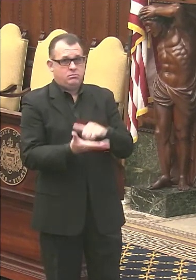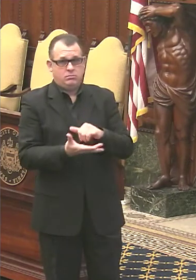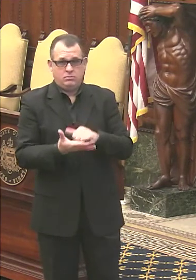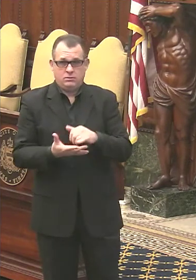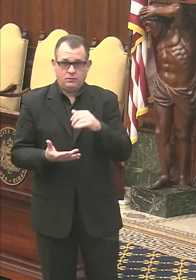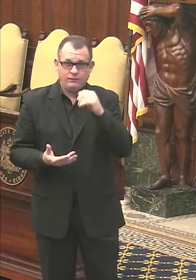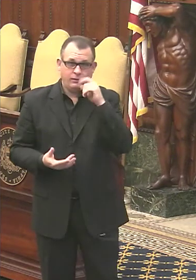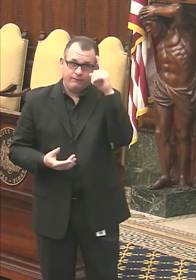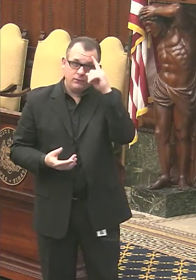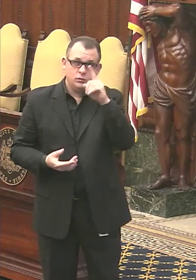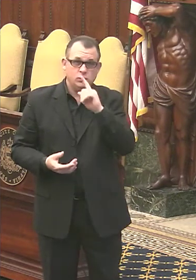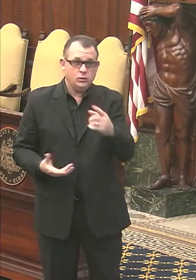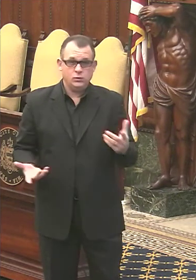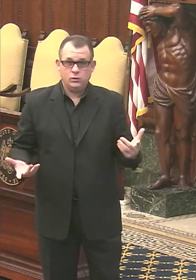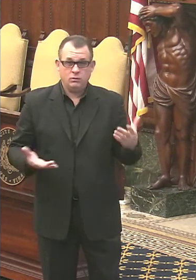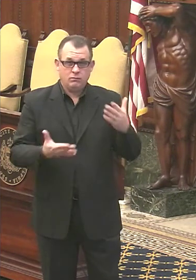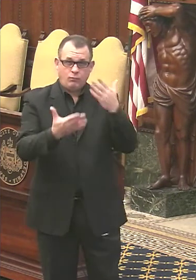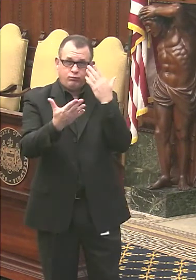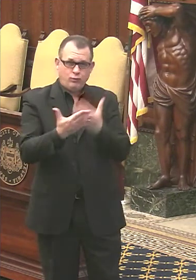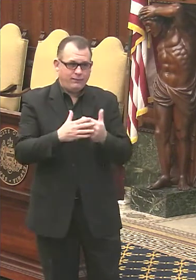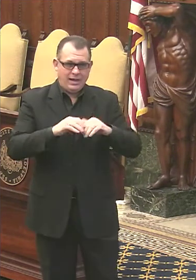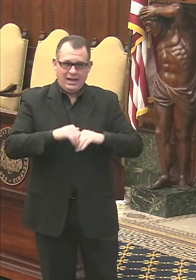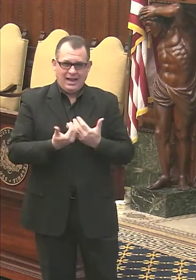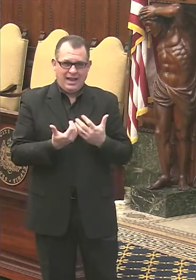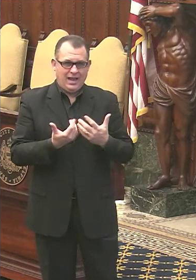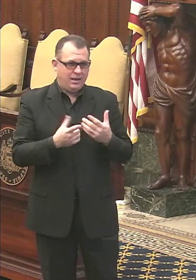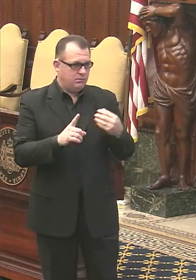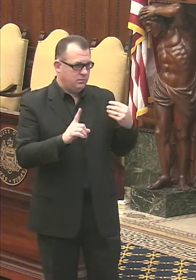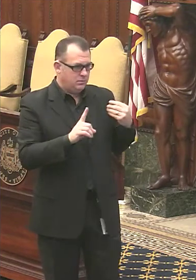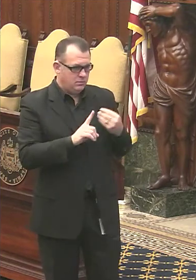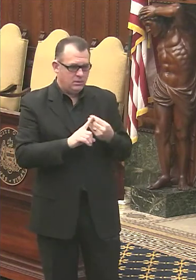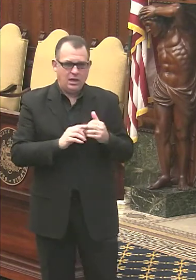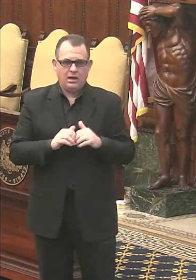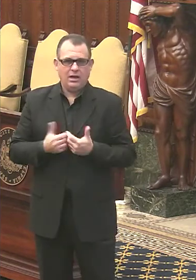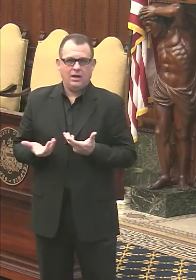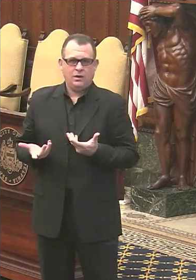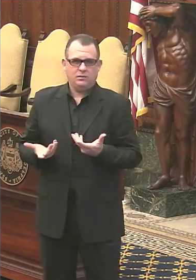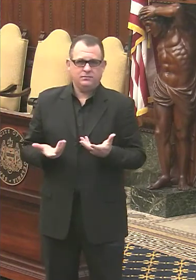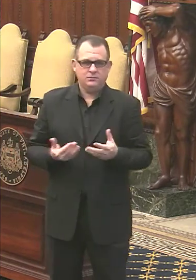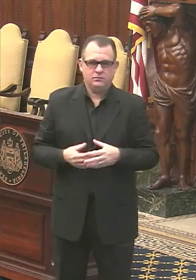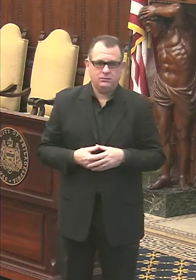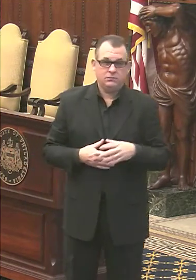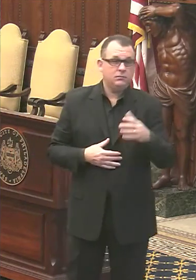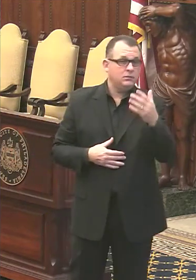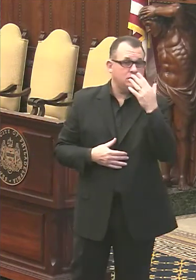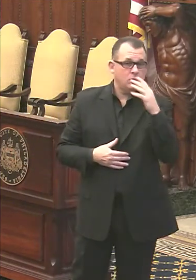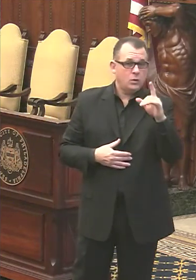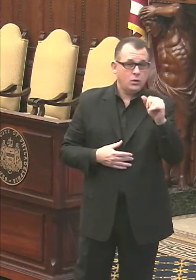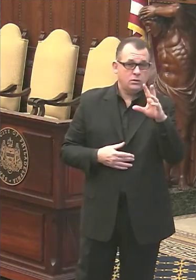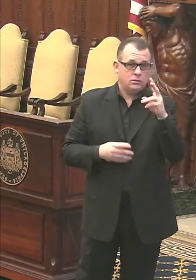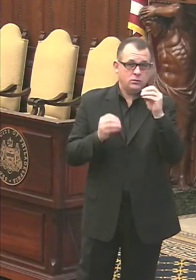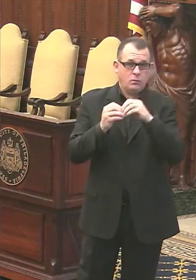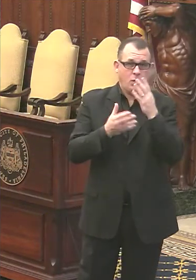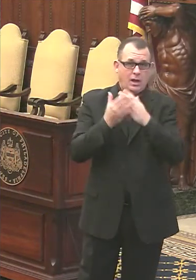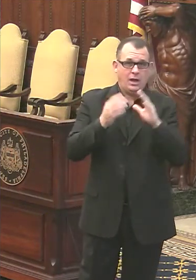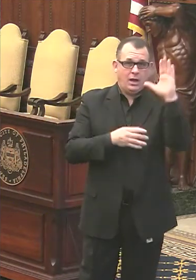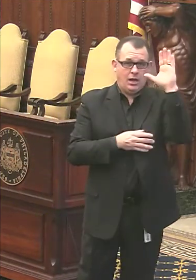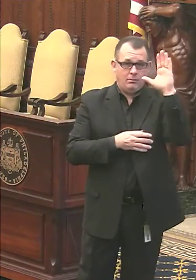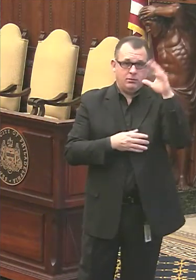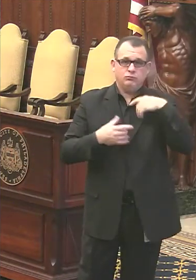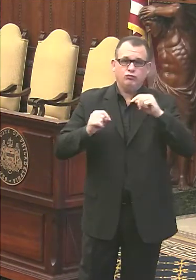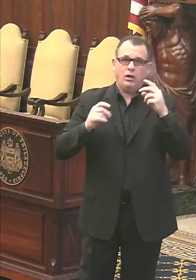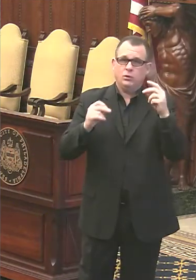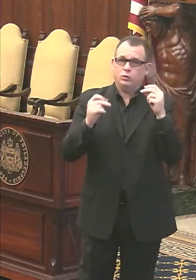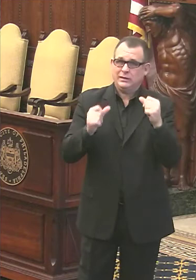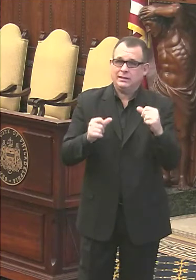to prove how any individual person got infected. Thank you. Thank you, Claudia. We have two more hands raised. Let's try to squeeze those folks in.